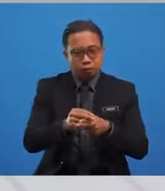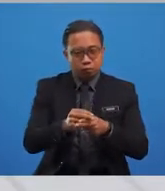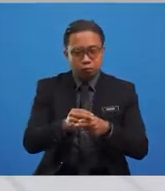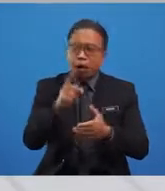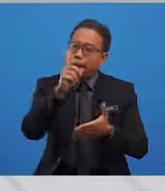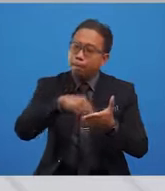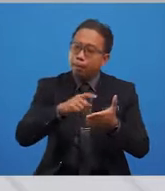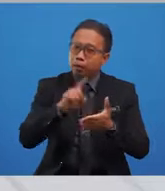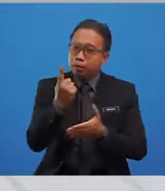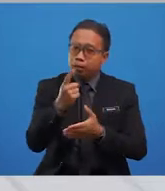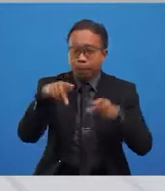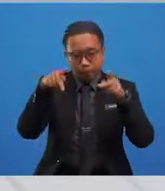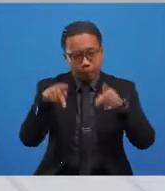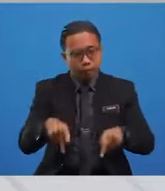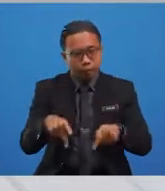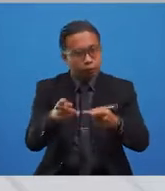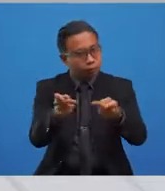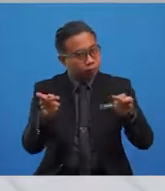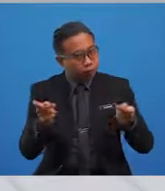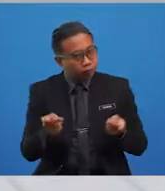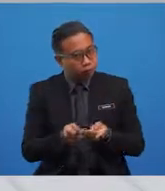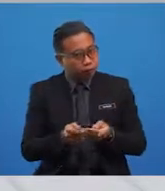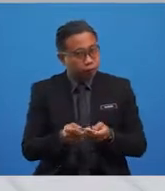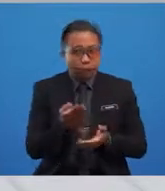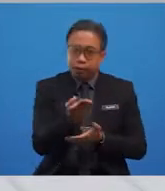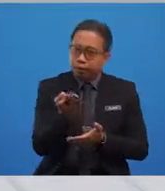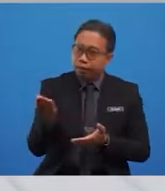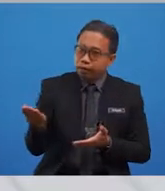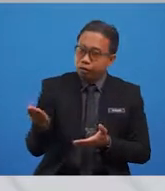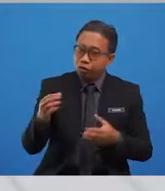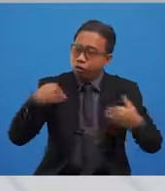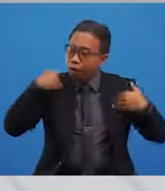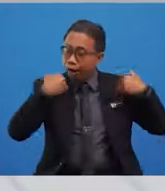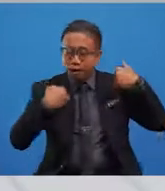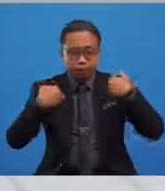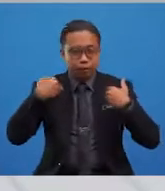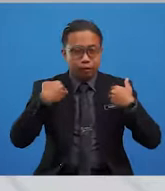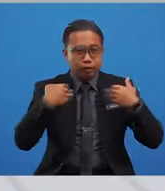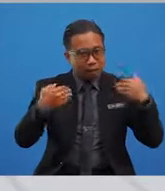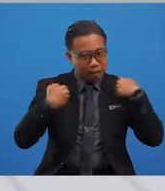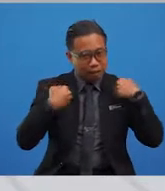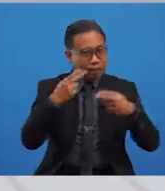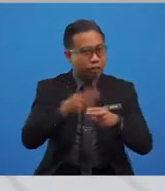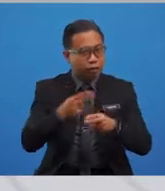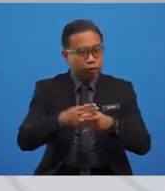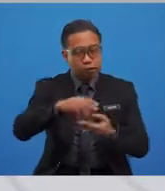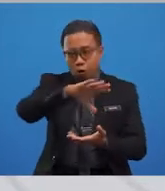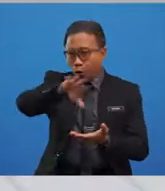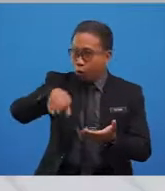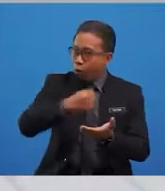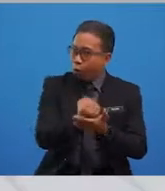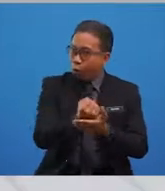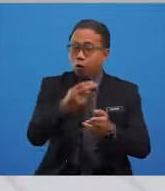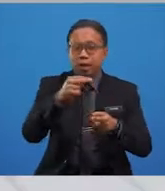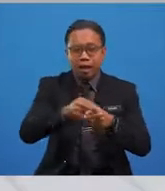matter if they are people, places, things, or animals, as long as they have a name, they are all nouns.